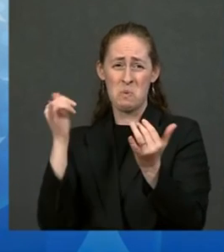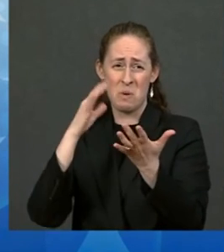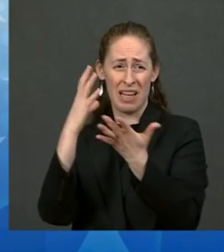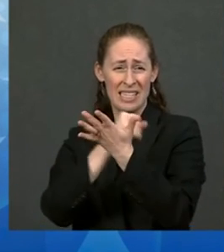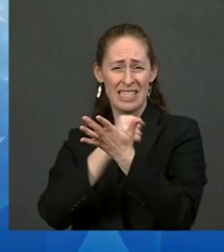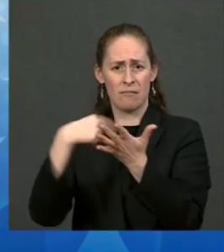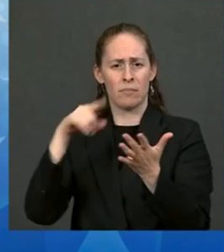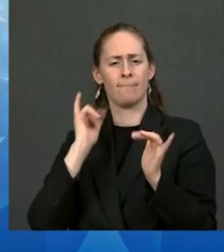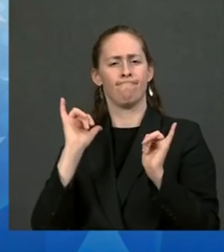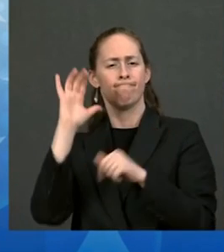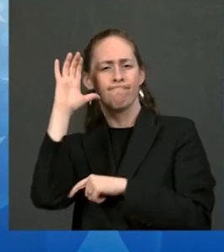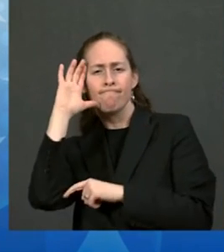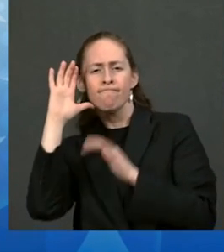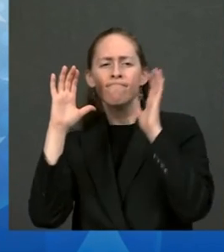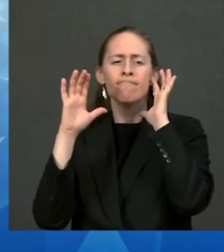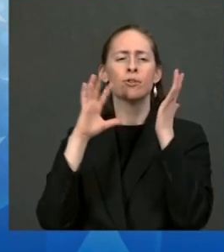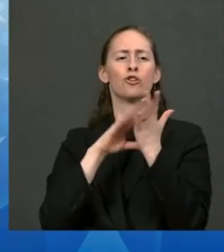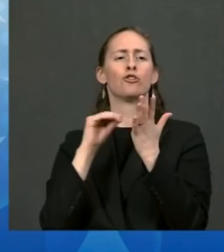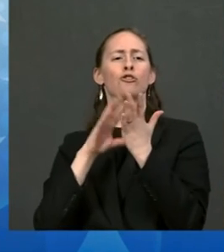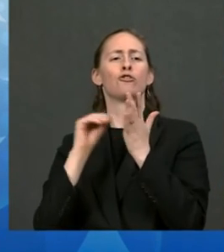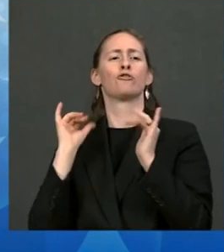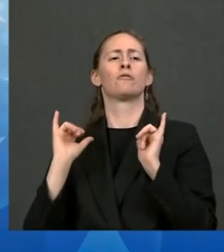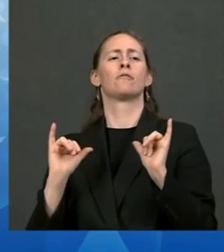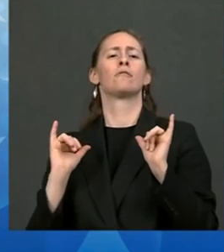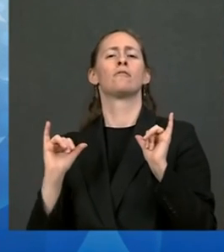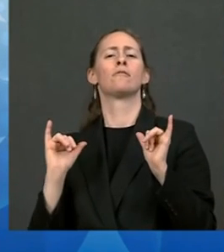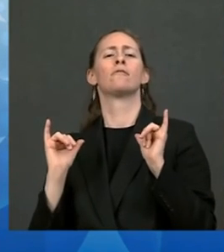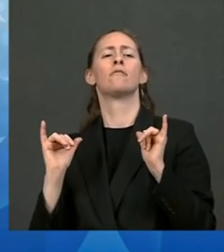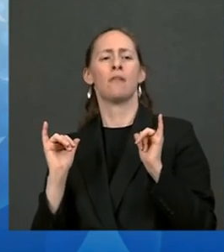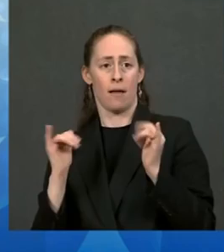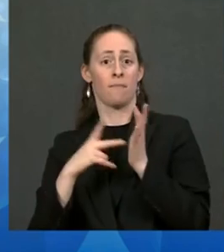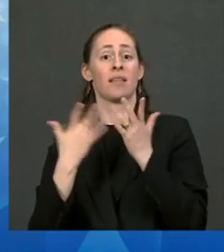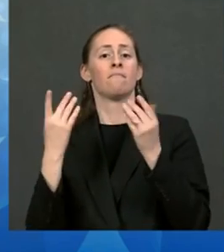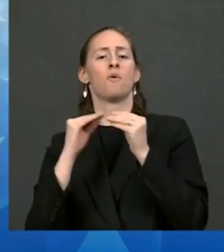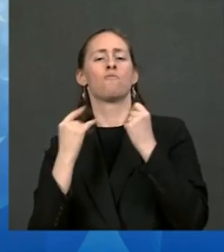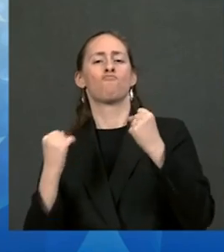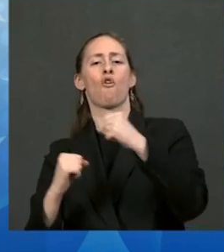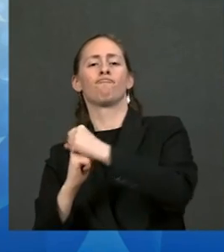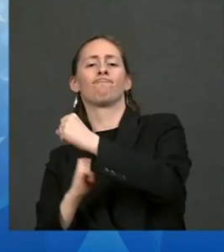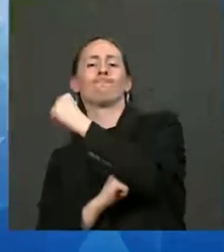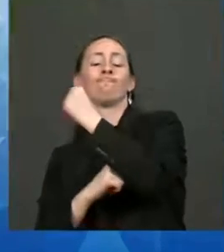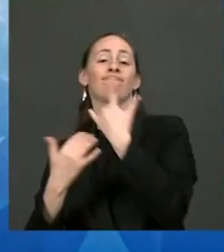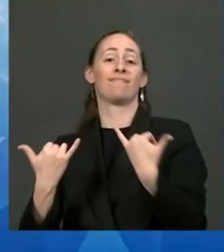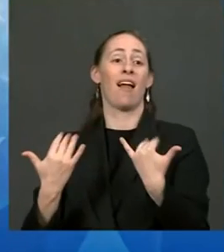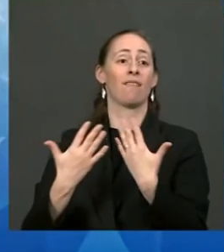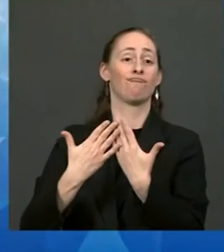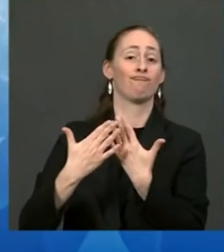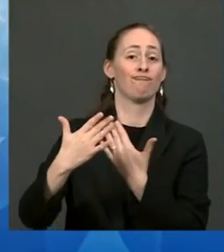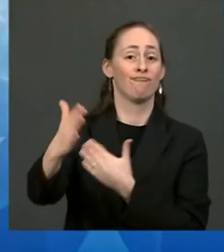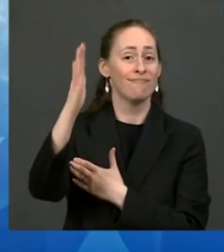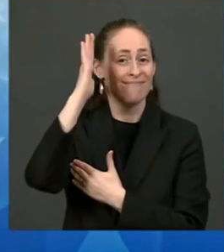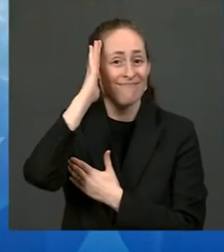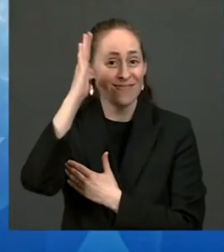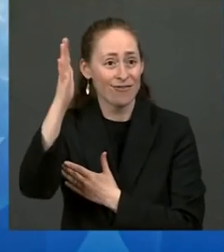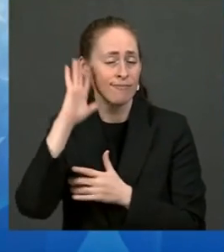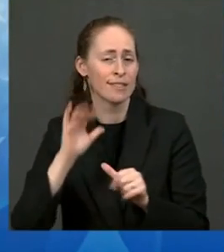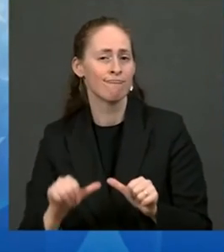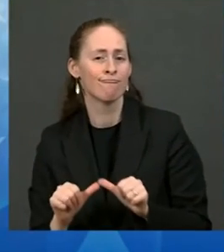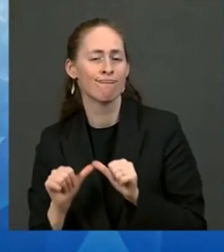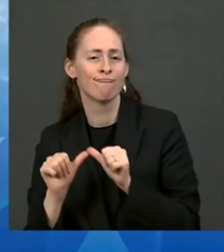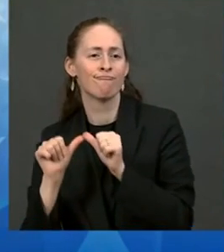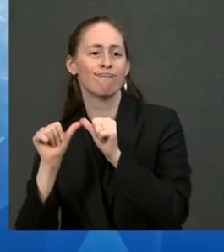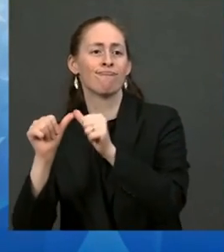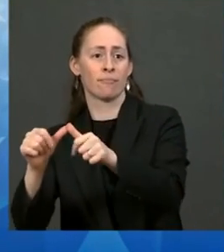an even stronger foundation for the future. That foundation will be made up of the trust we build together,